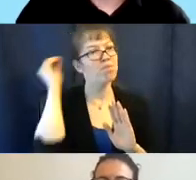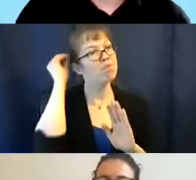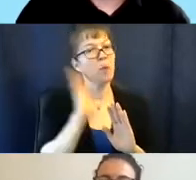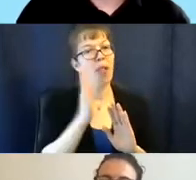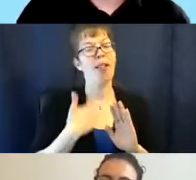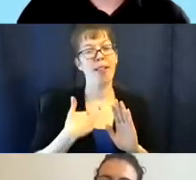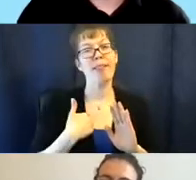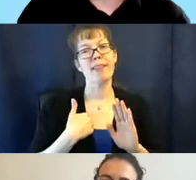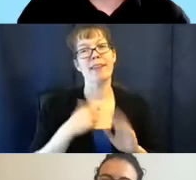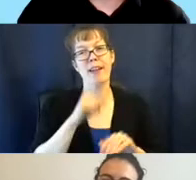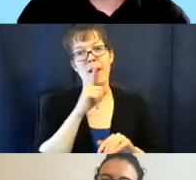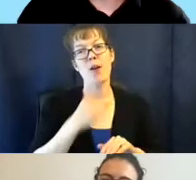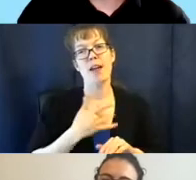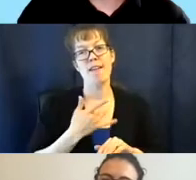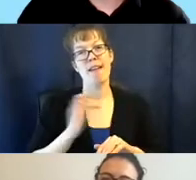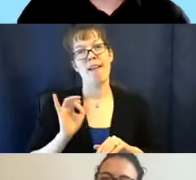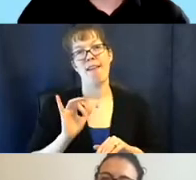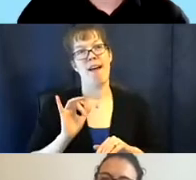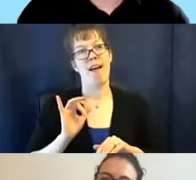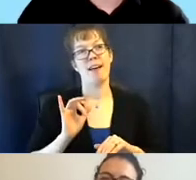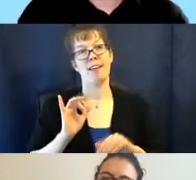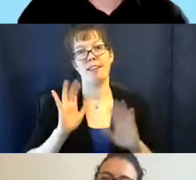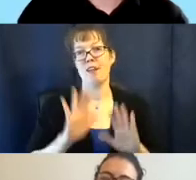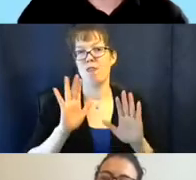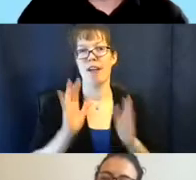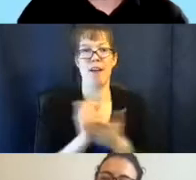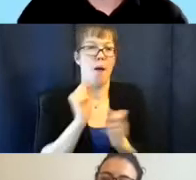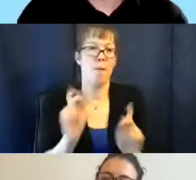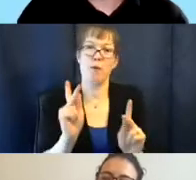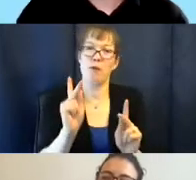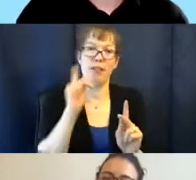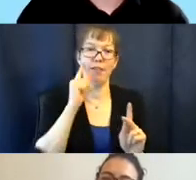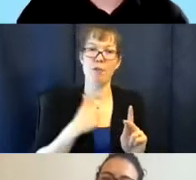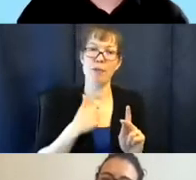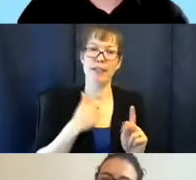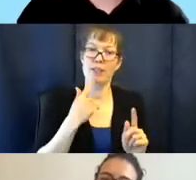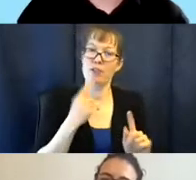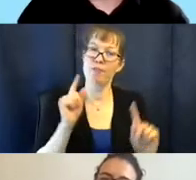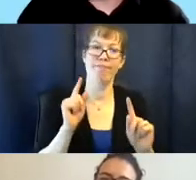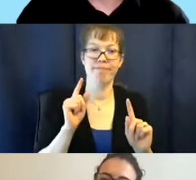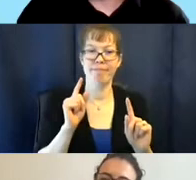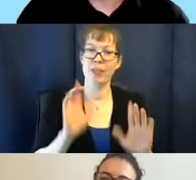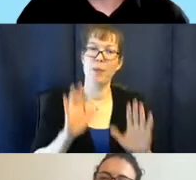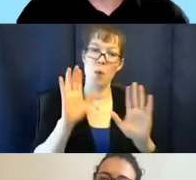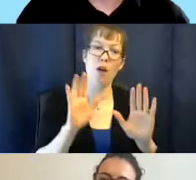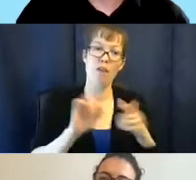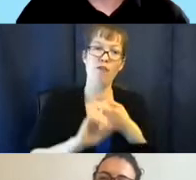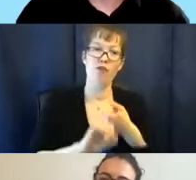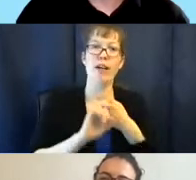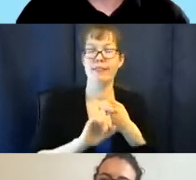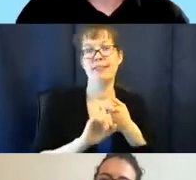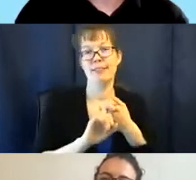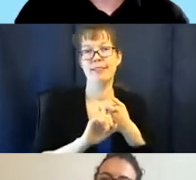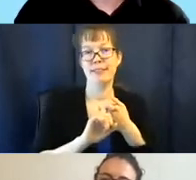you know, I really feel like, uh, a great opportunity for me to have made, uh, some wonderful friends here as well